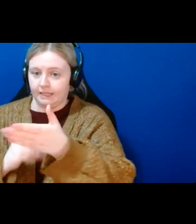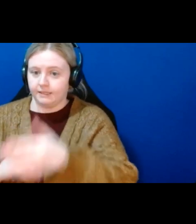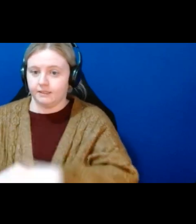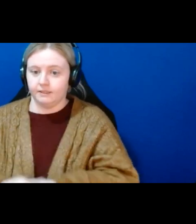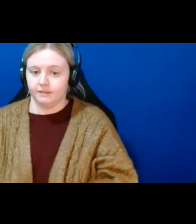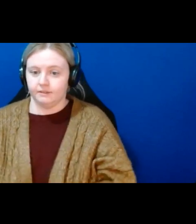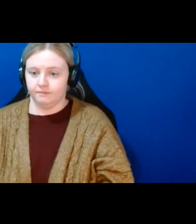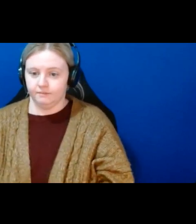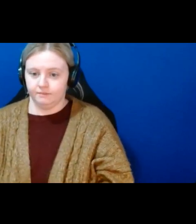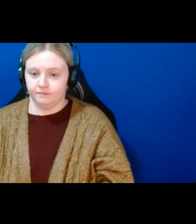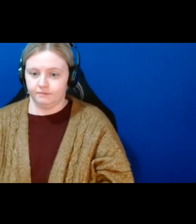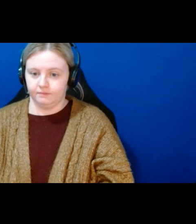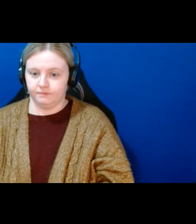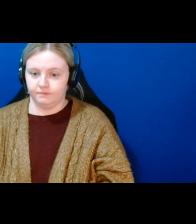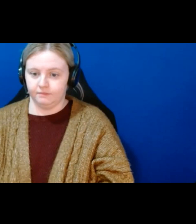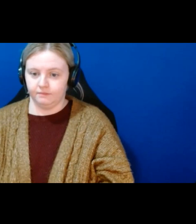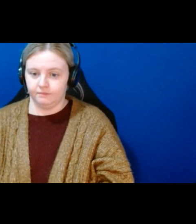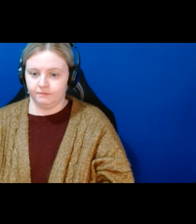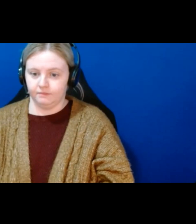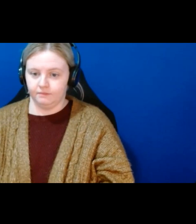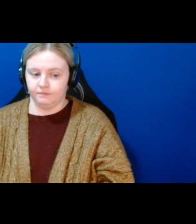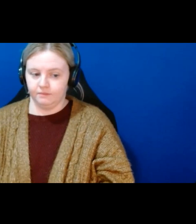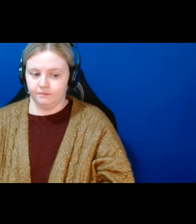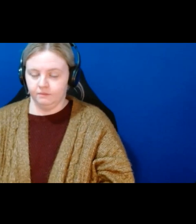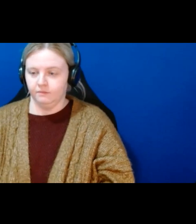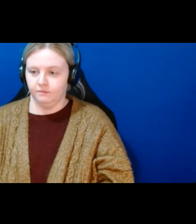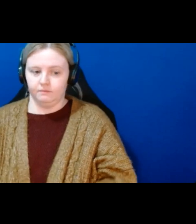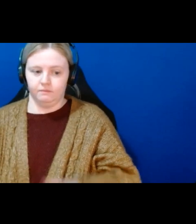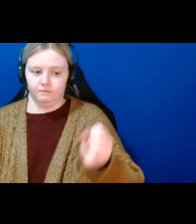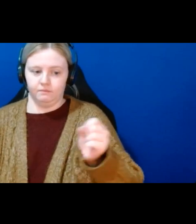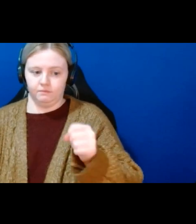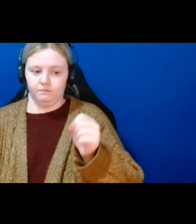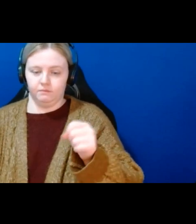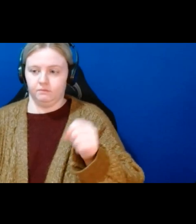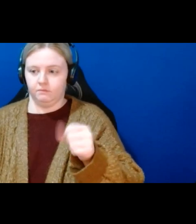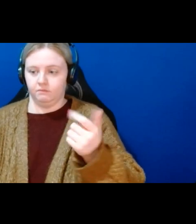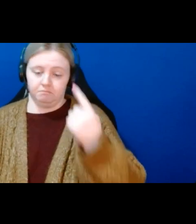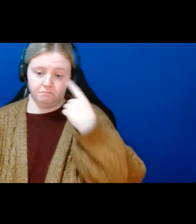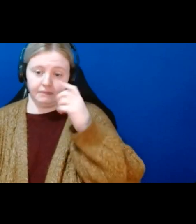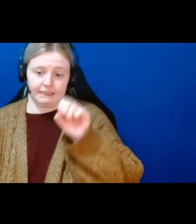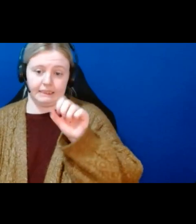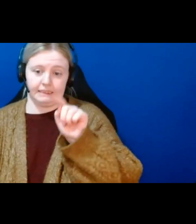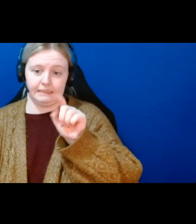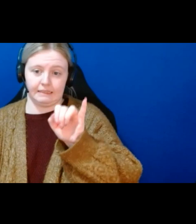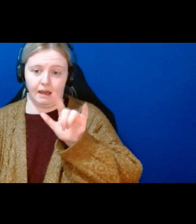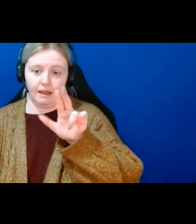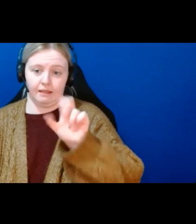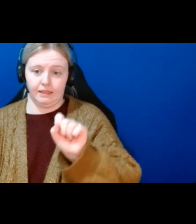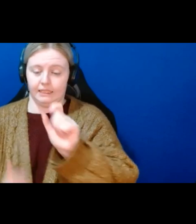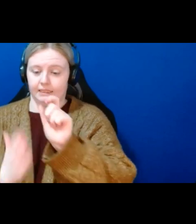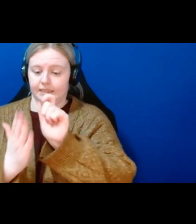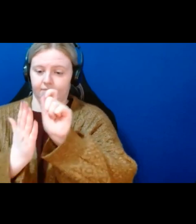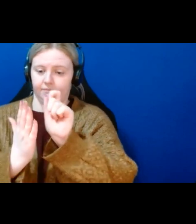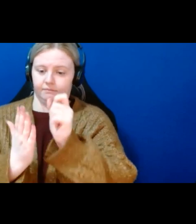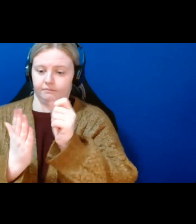from an accessibility point of view I was going to add that a stylus would work fantastic but you can also use talk to